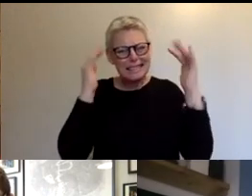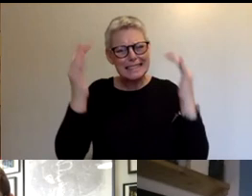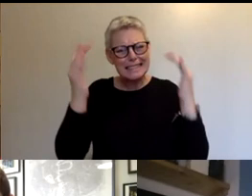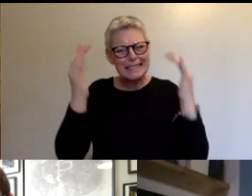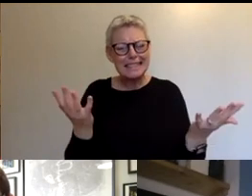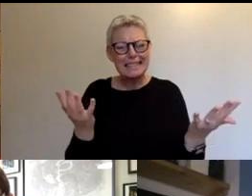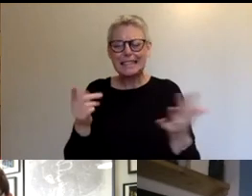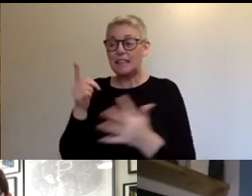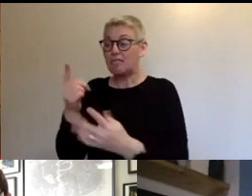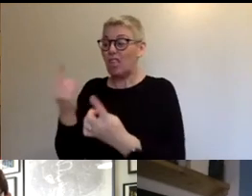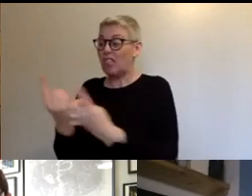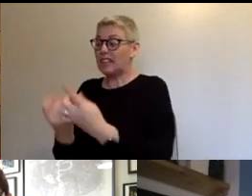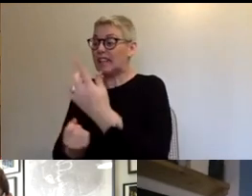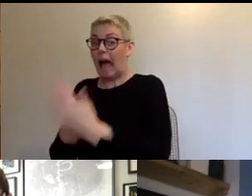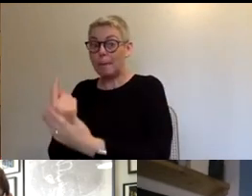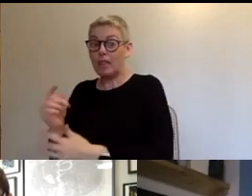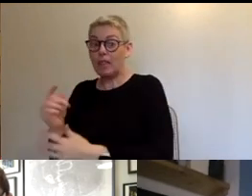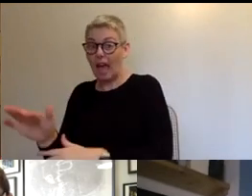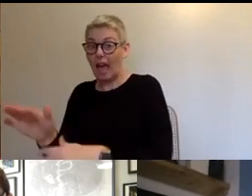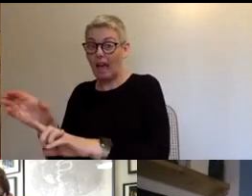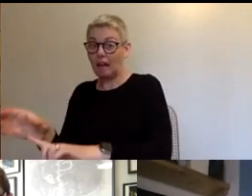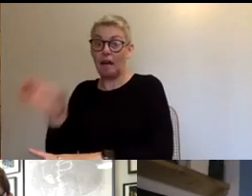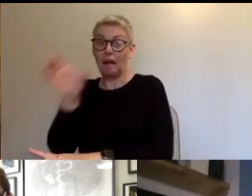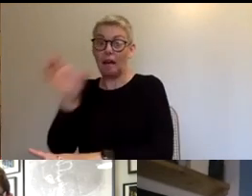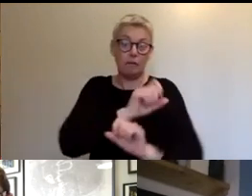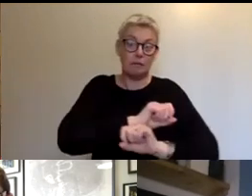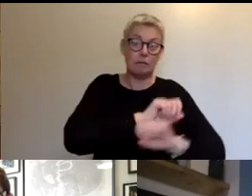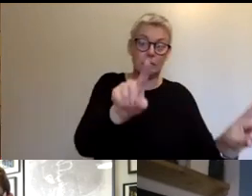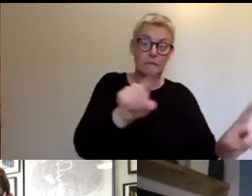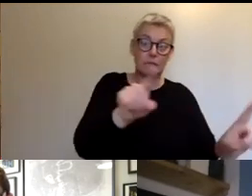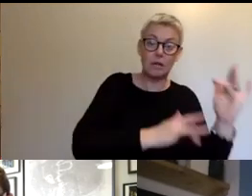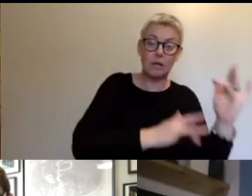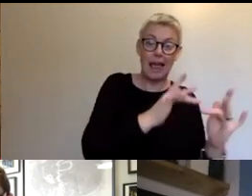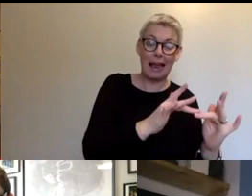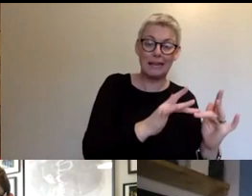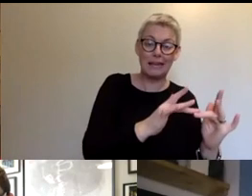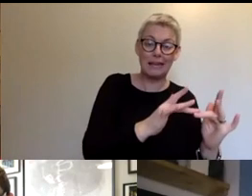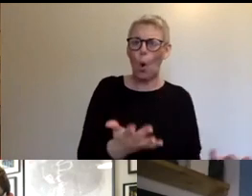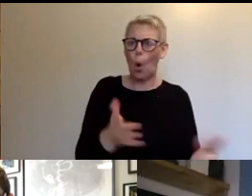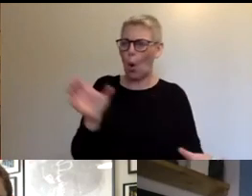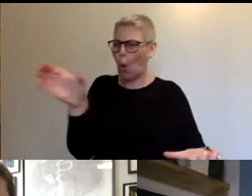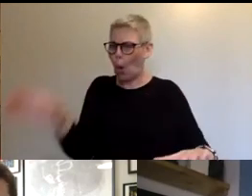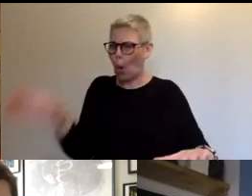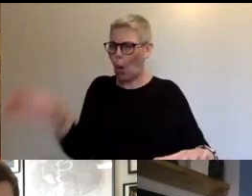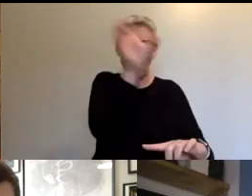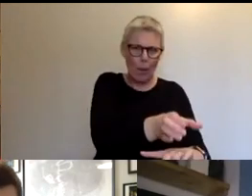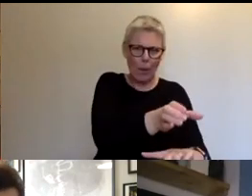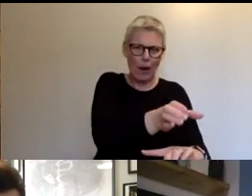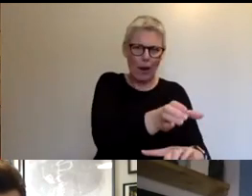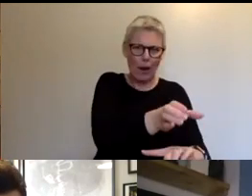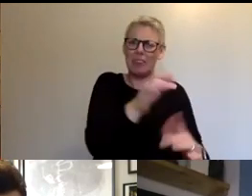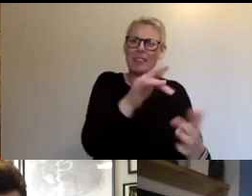and I think that's part of this hybrid question as well, is how do we redefine the venue, um, for this? Because actually,